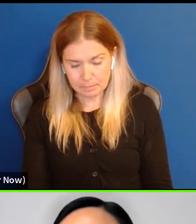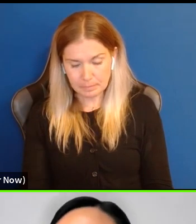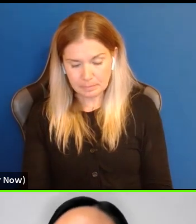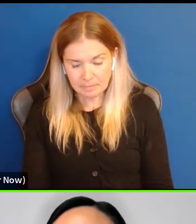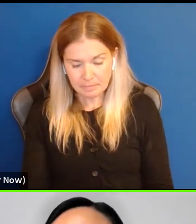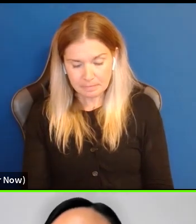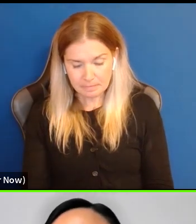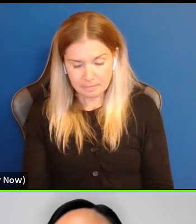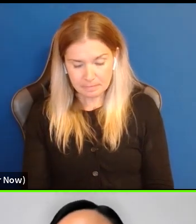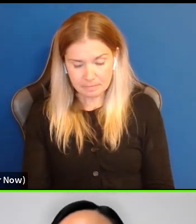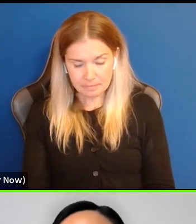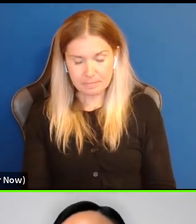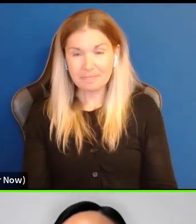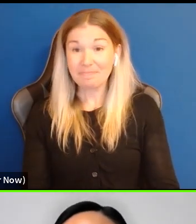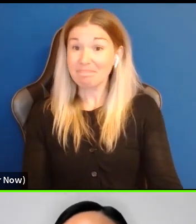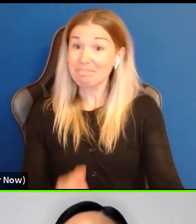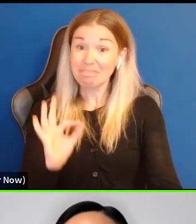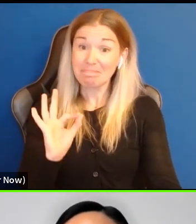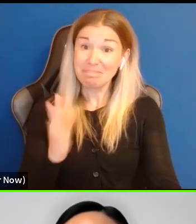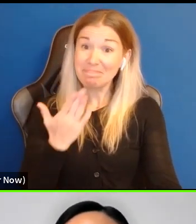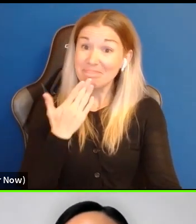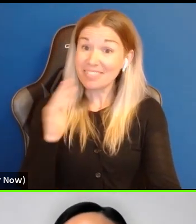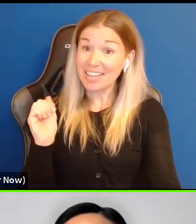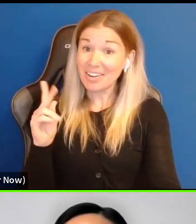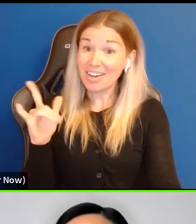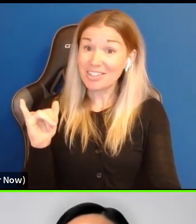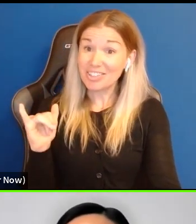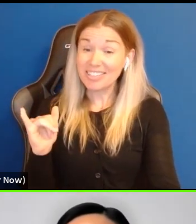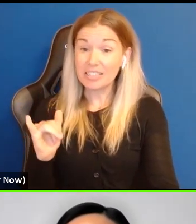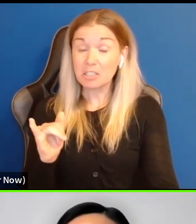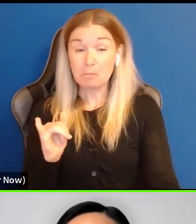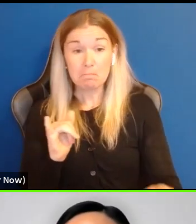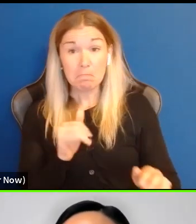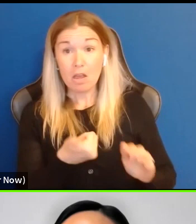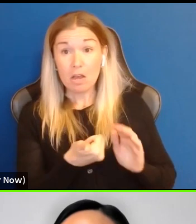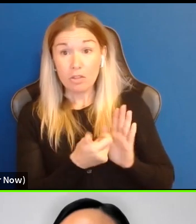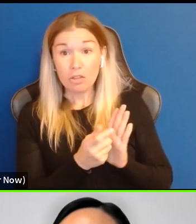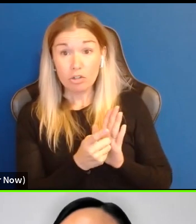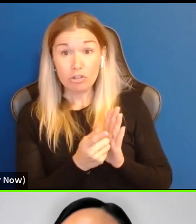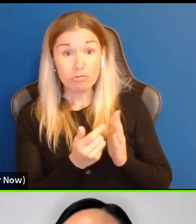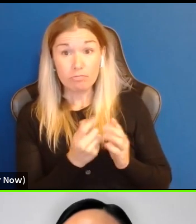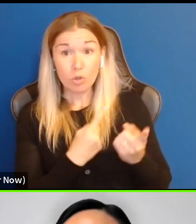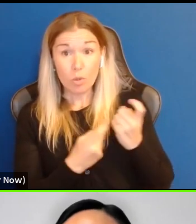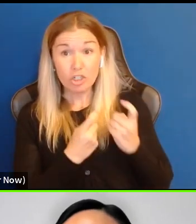Thank you, Audrey. Thank We'll give another minute for any questions that might come in.